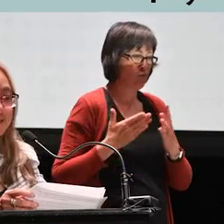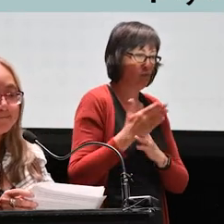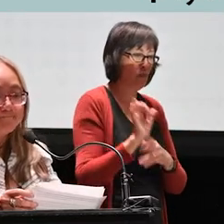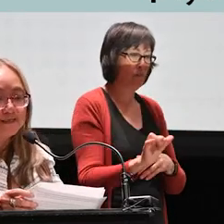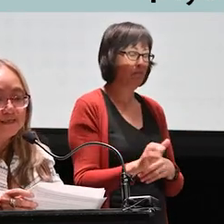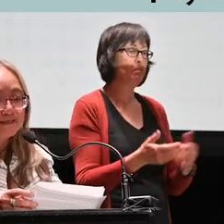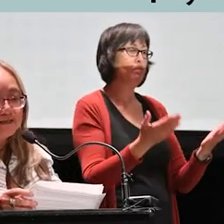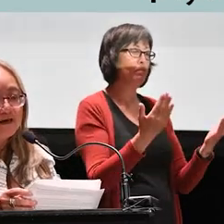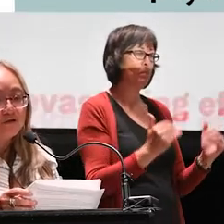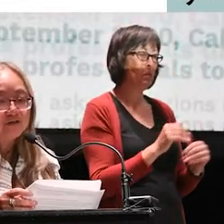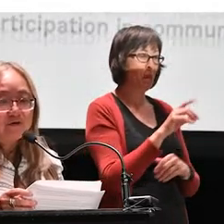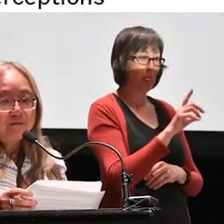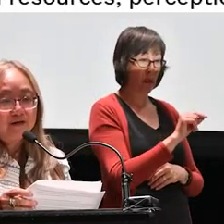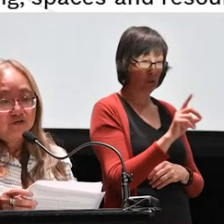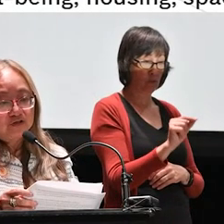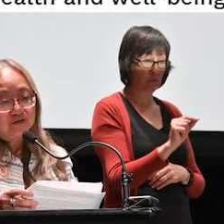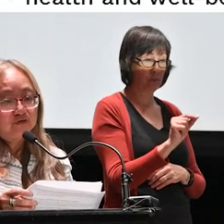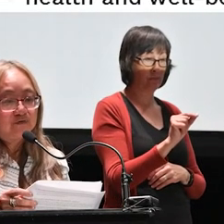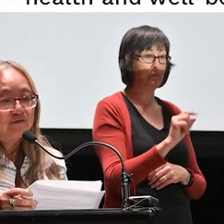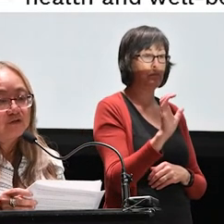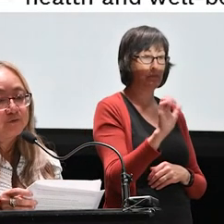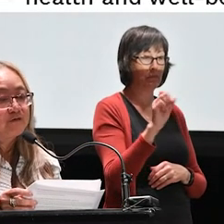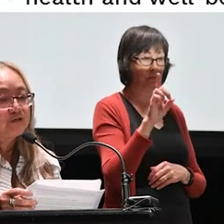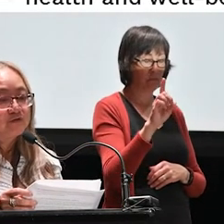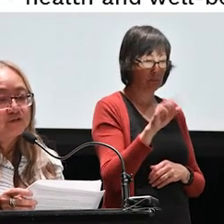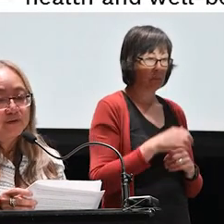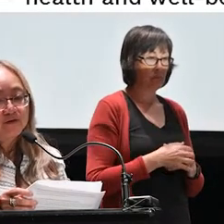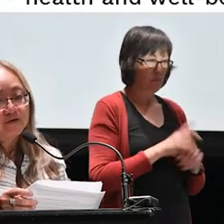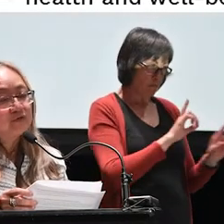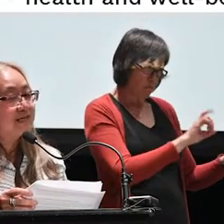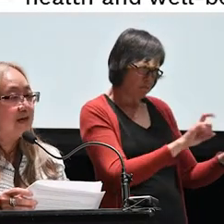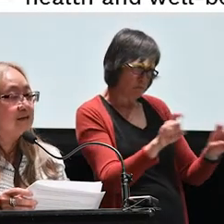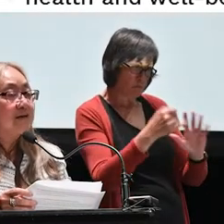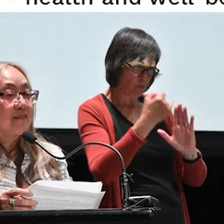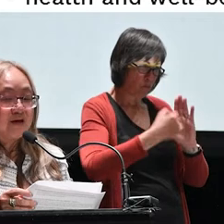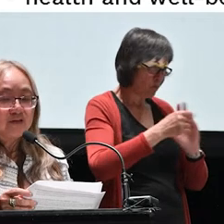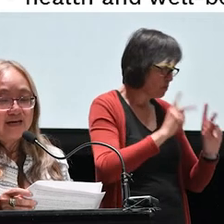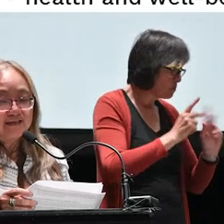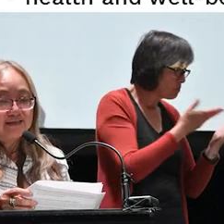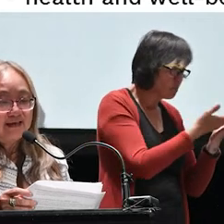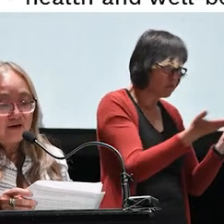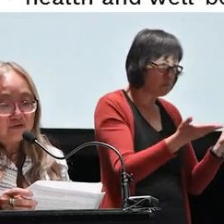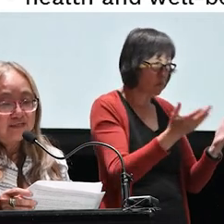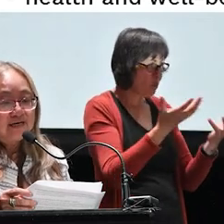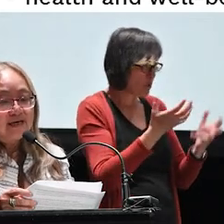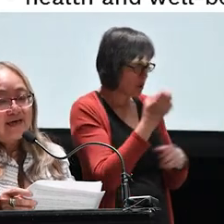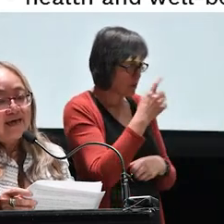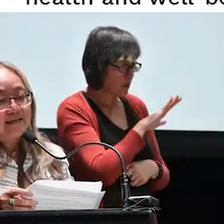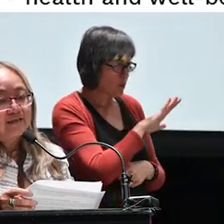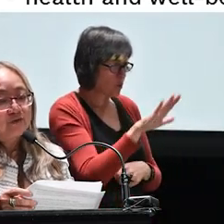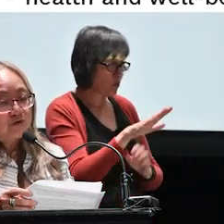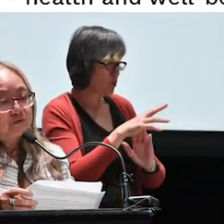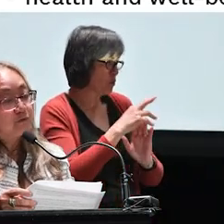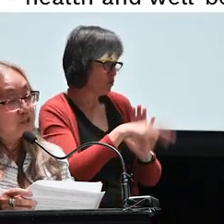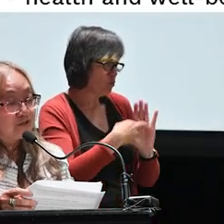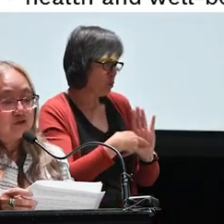2020, Calgary Arts Development undertook a survey of arts professionals to better understand their status in Calgary. And